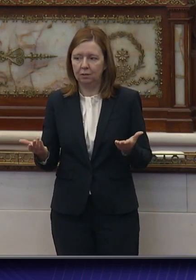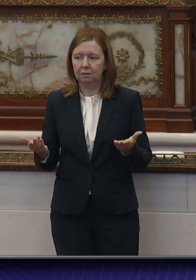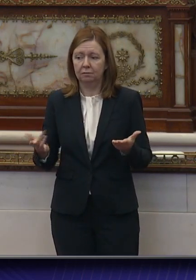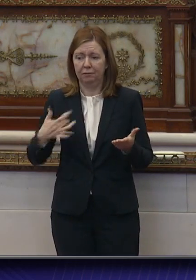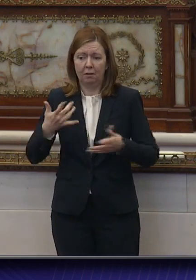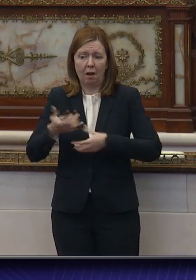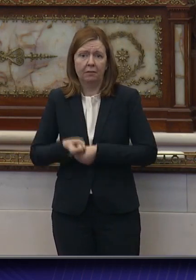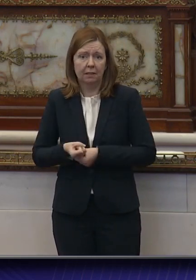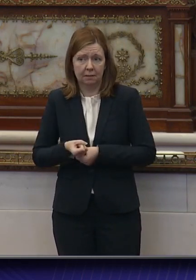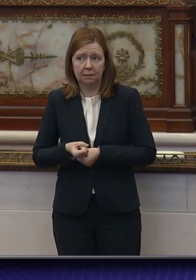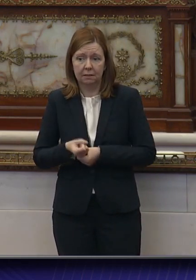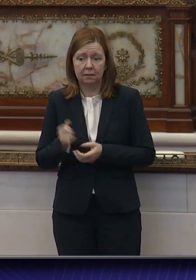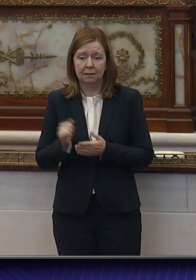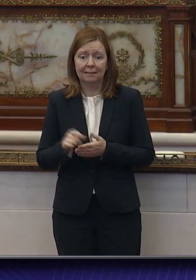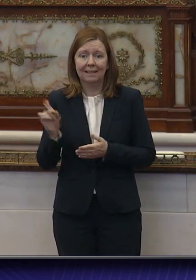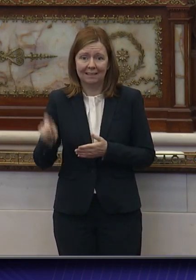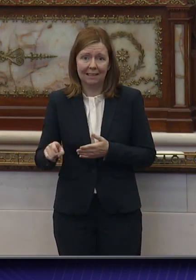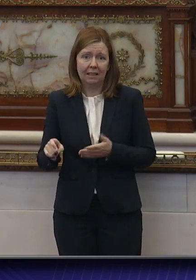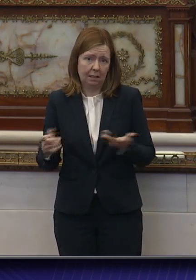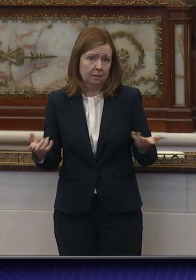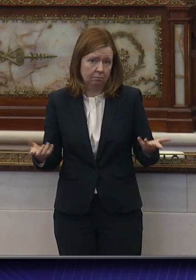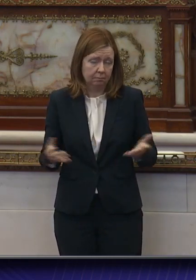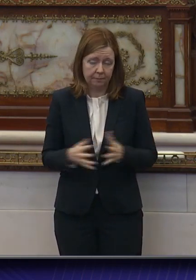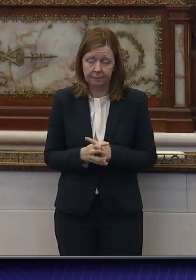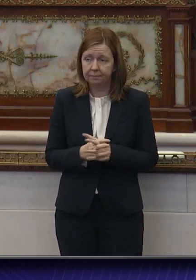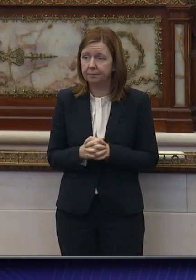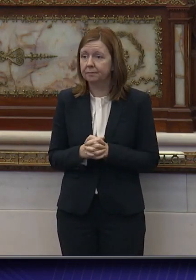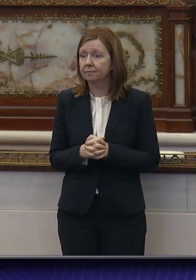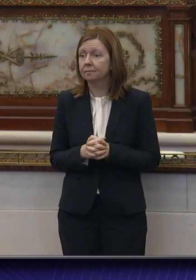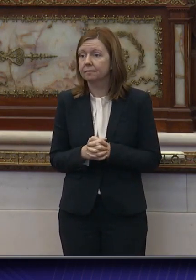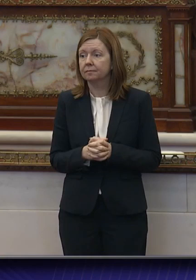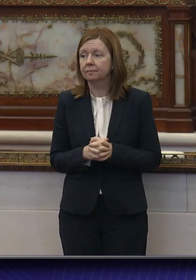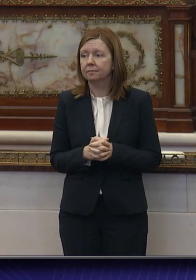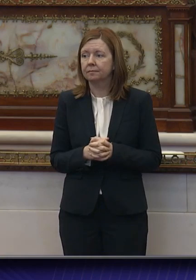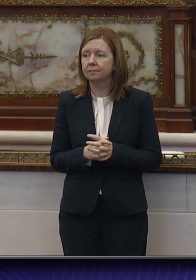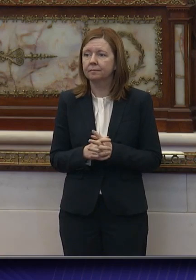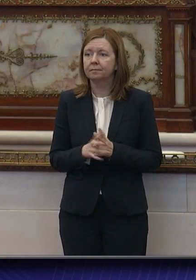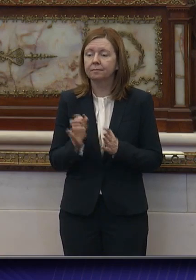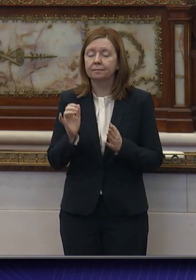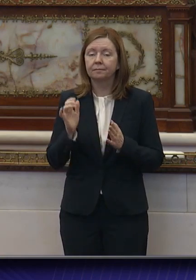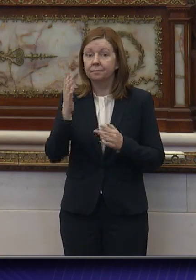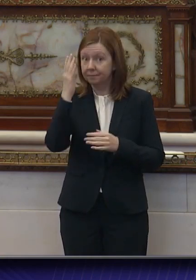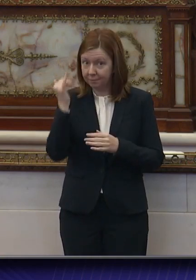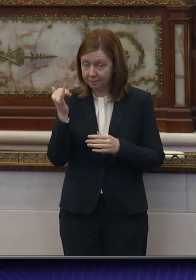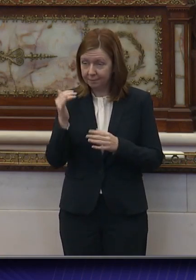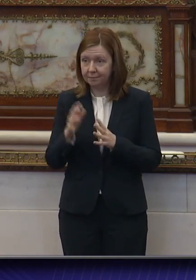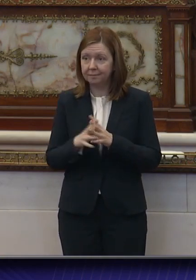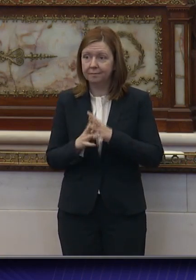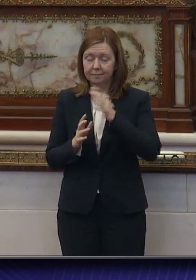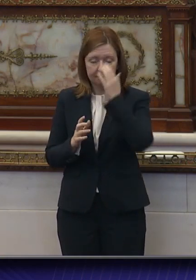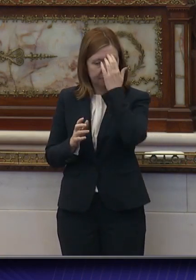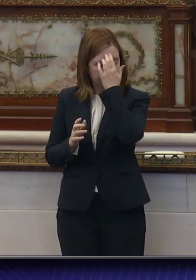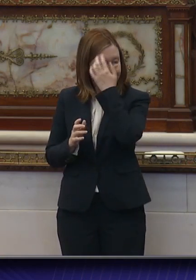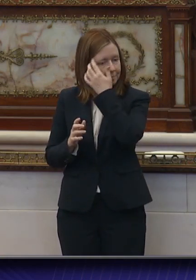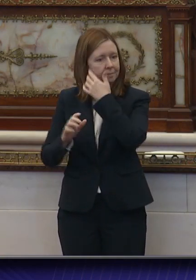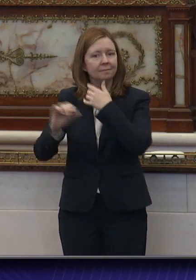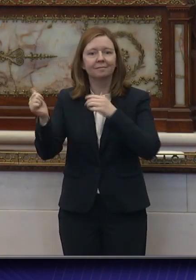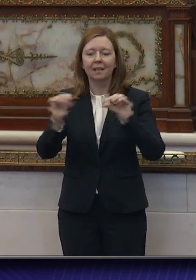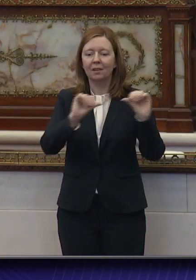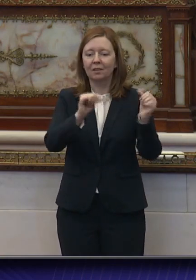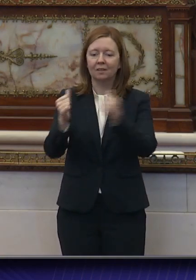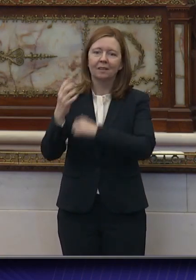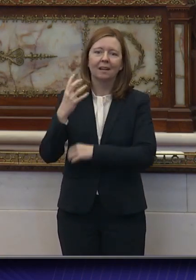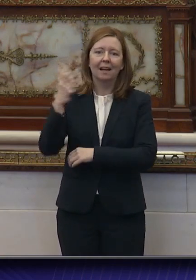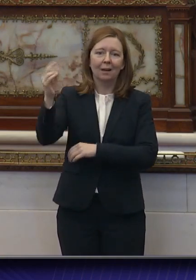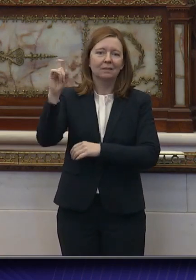confidence that they need and should have, and that is in part because there are other entities outside